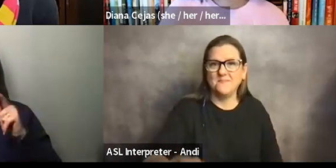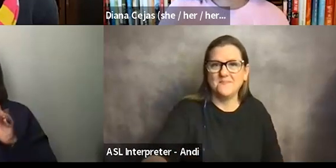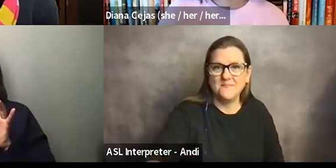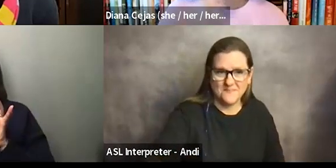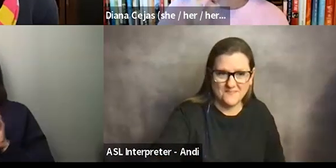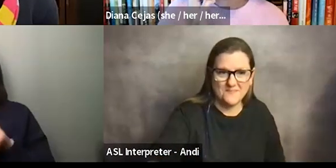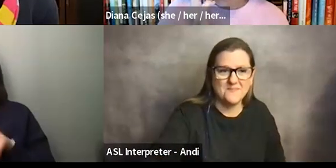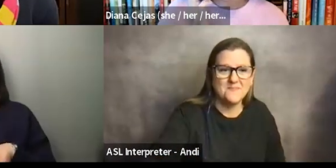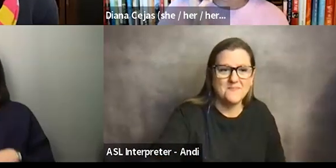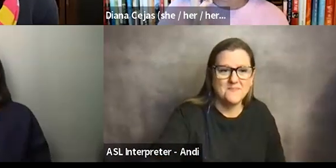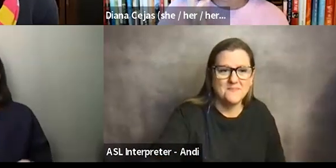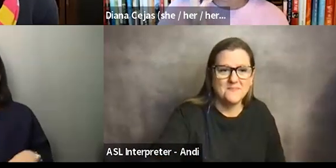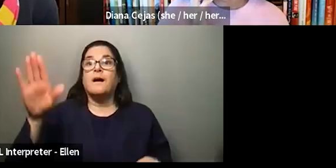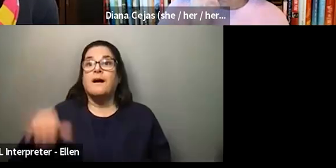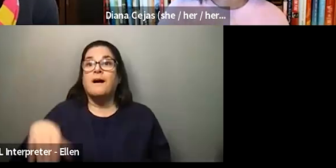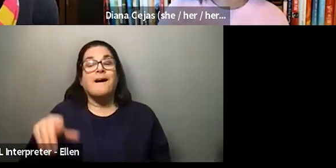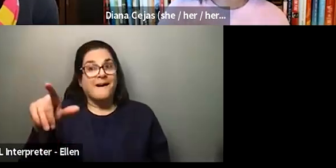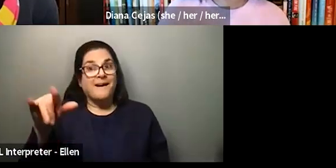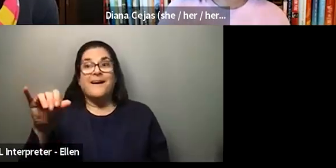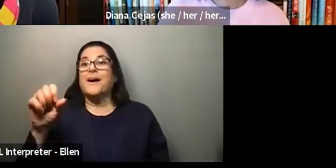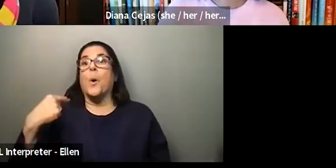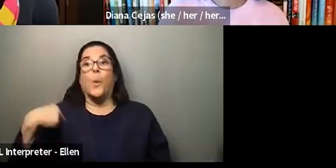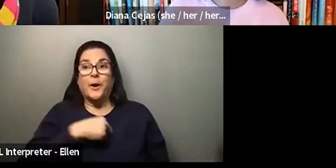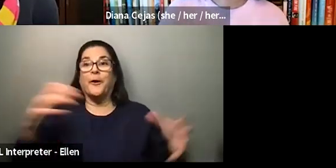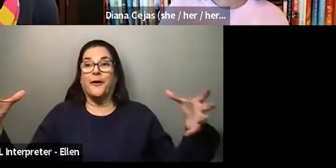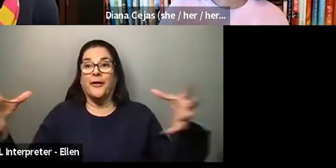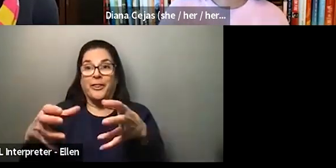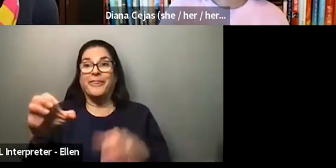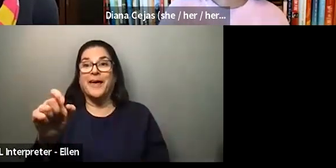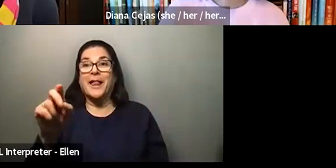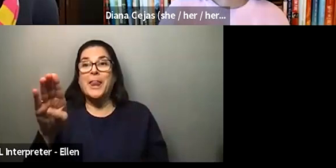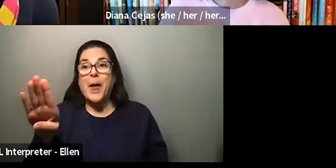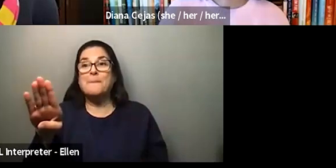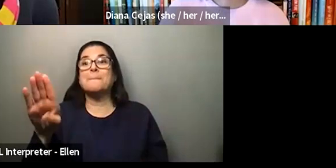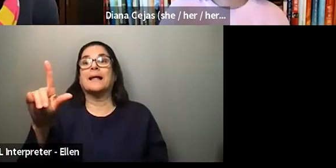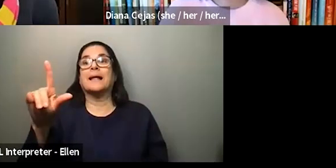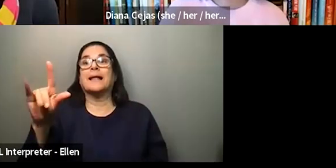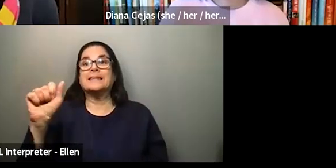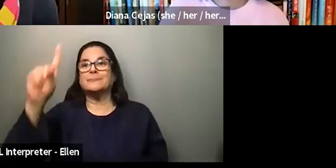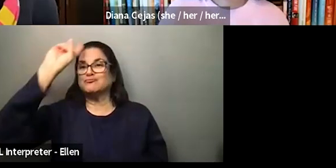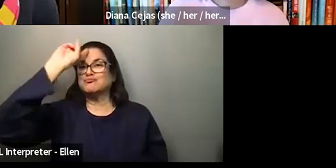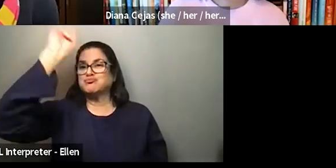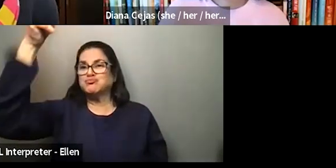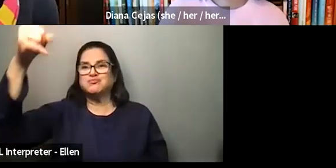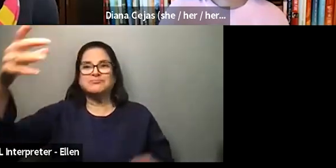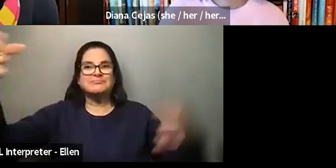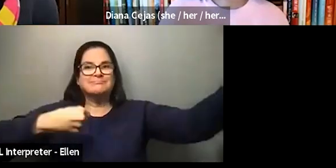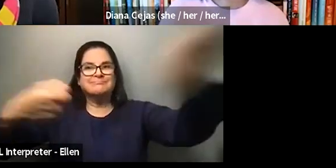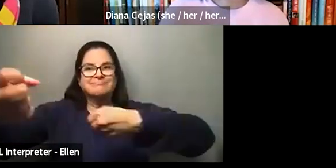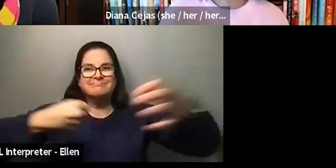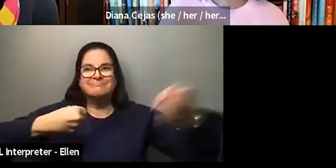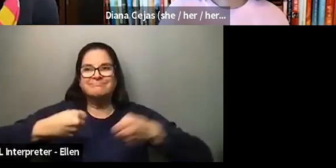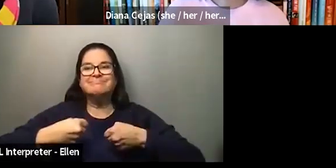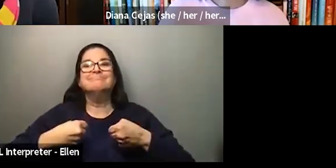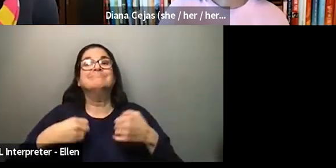is, this is like, we are the club. We are the people that Lisa pulled together with her brilliance. Take advantage of what we have done